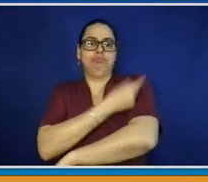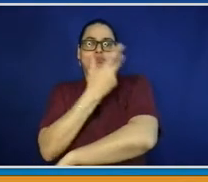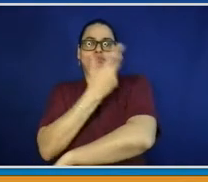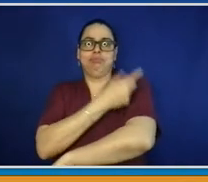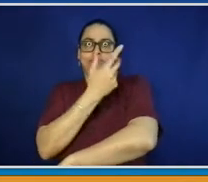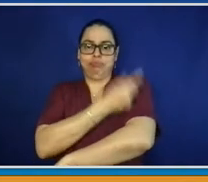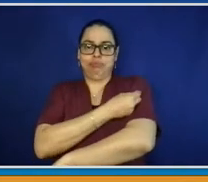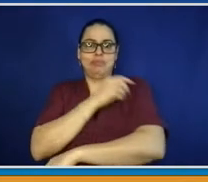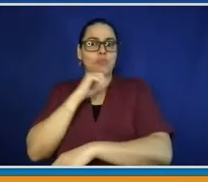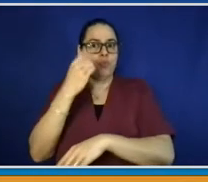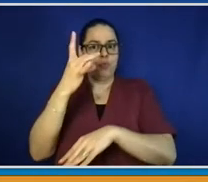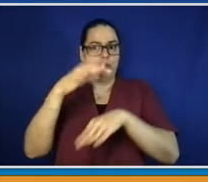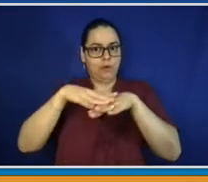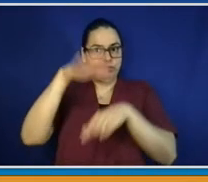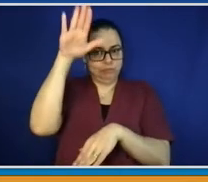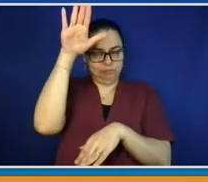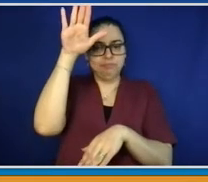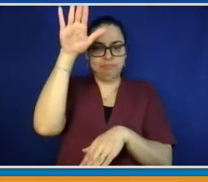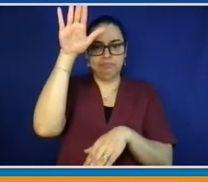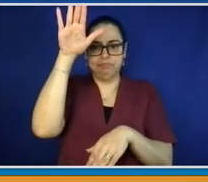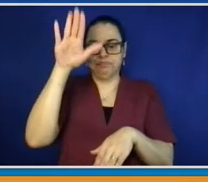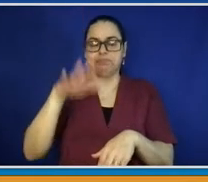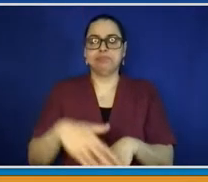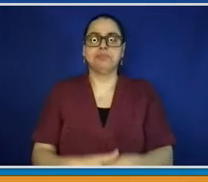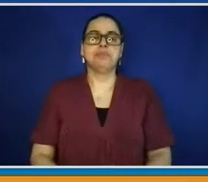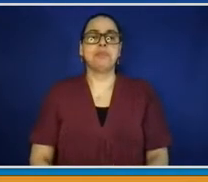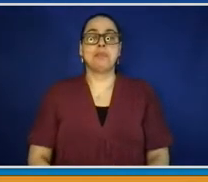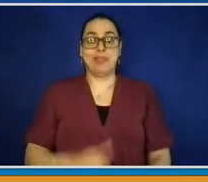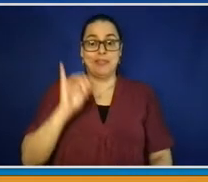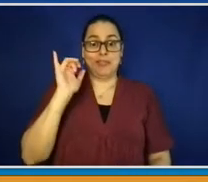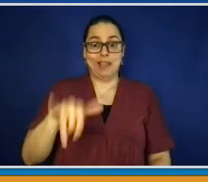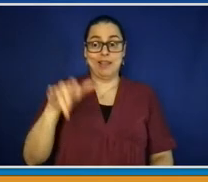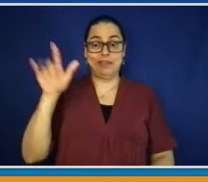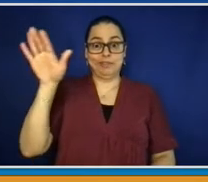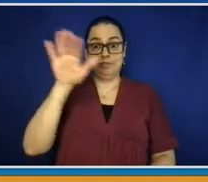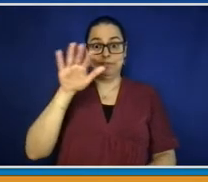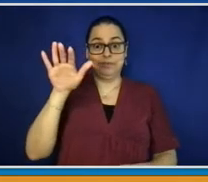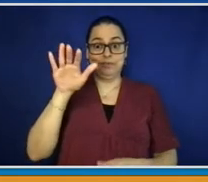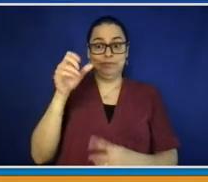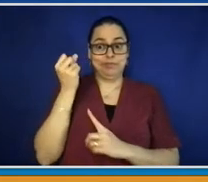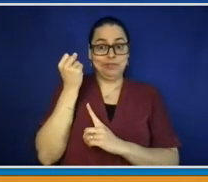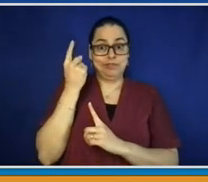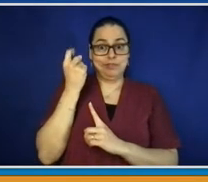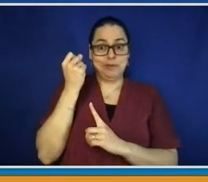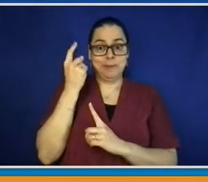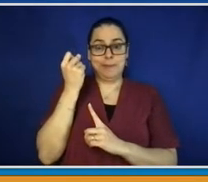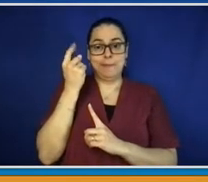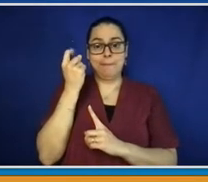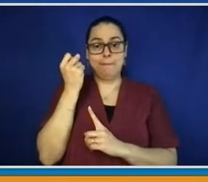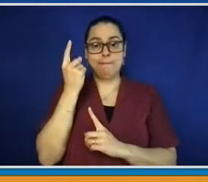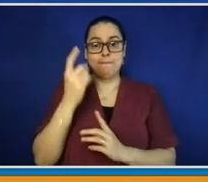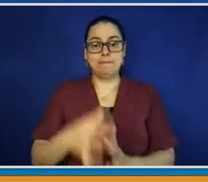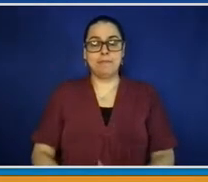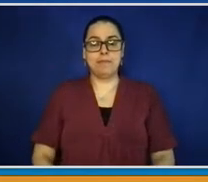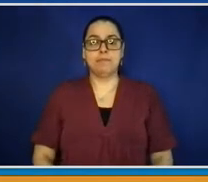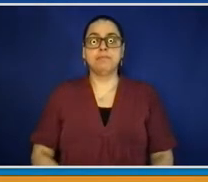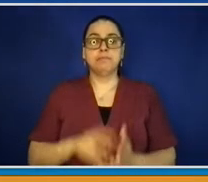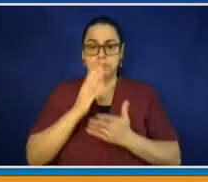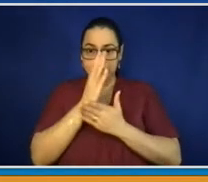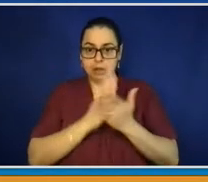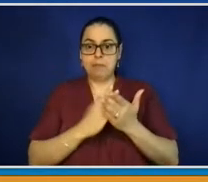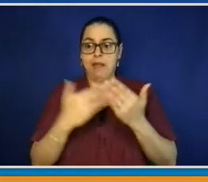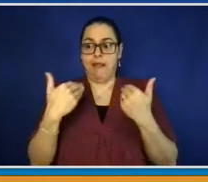back and get the second dose. And, of course, one dose also covers the Johnson & Johnson product, which is a one-dose product. So the operative number by the state